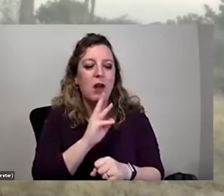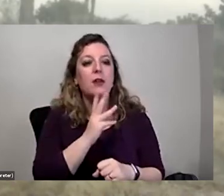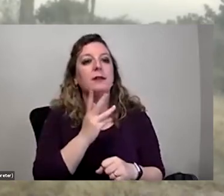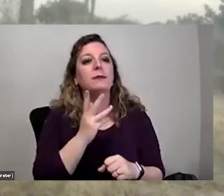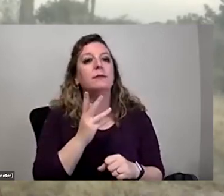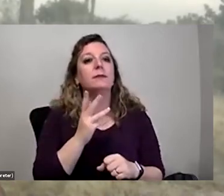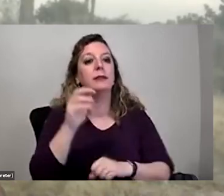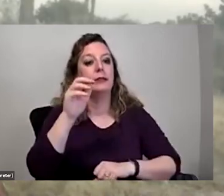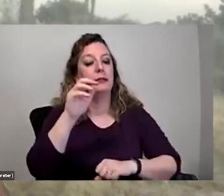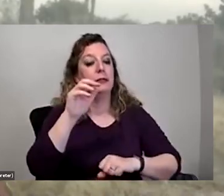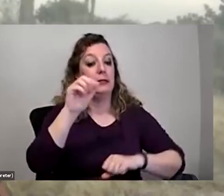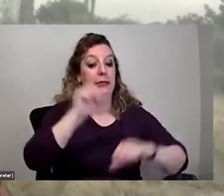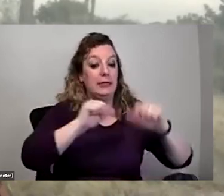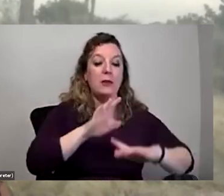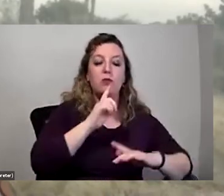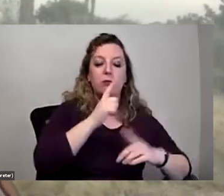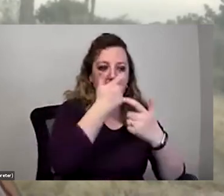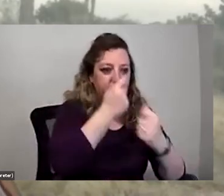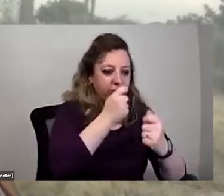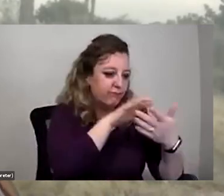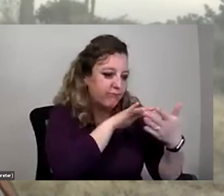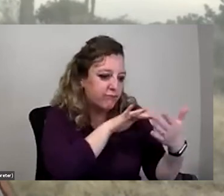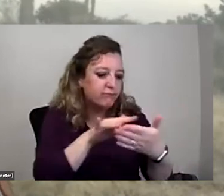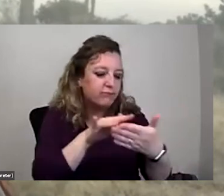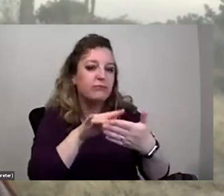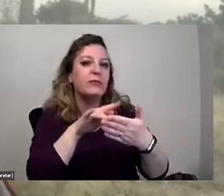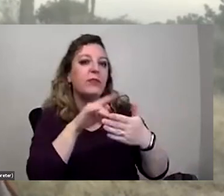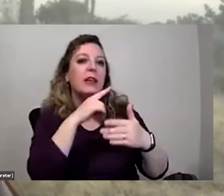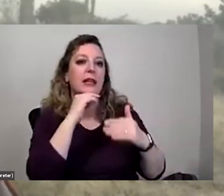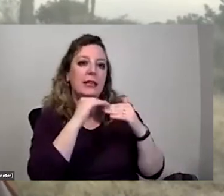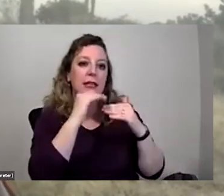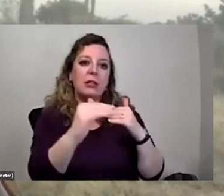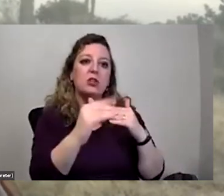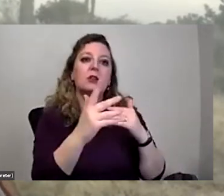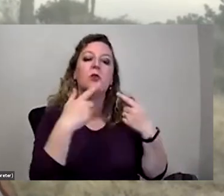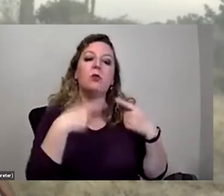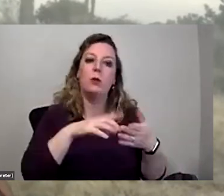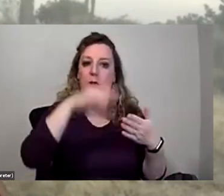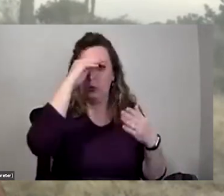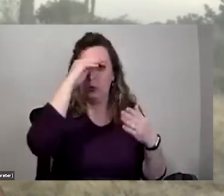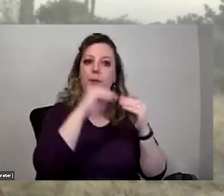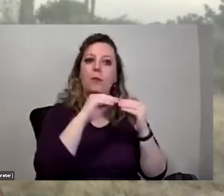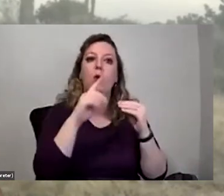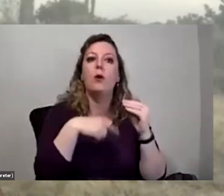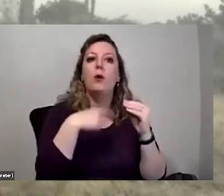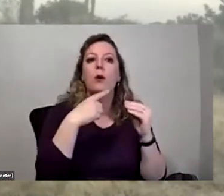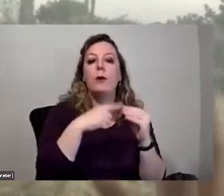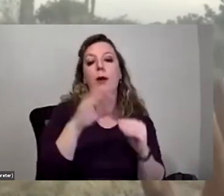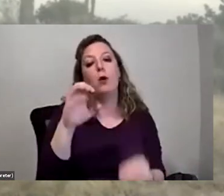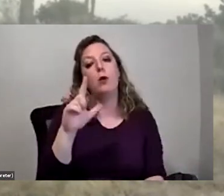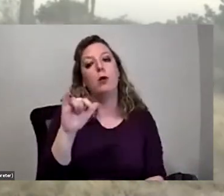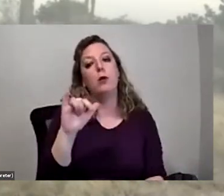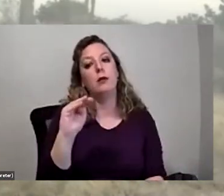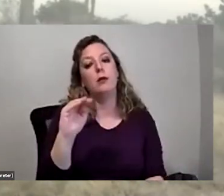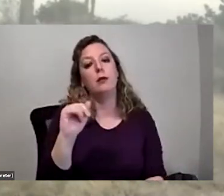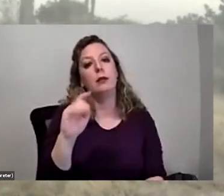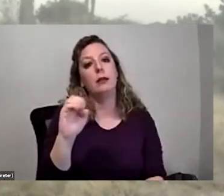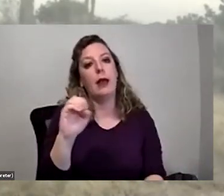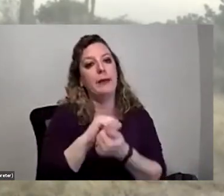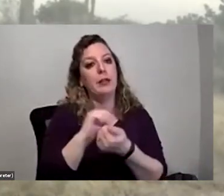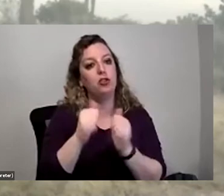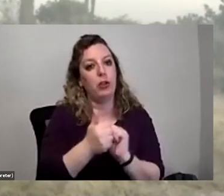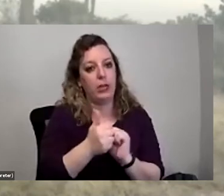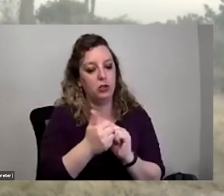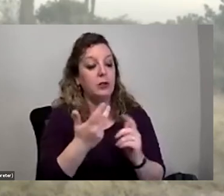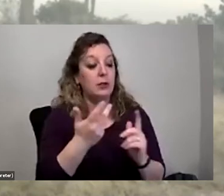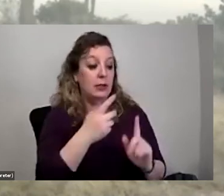scientists are really interested in studying as we learn more about climate change models because deserts are places